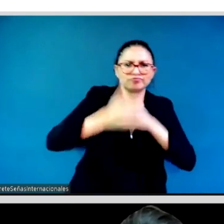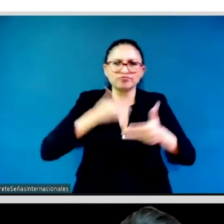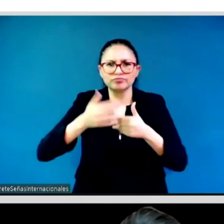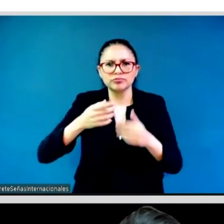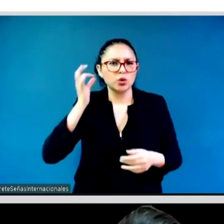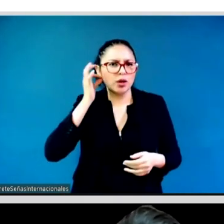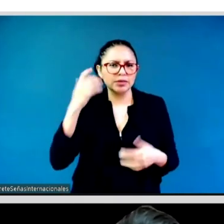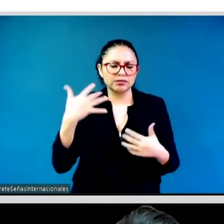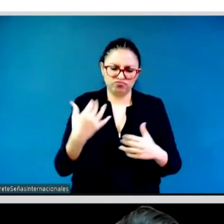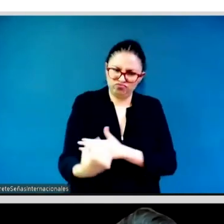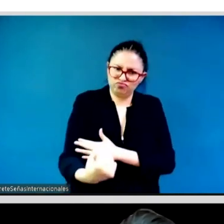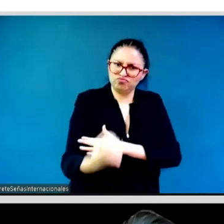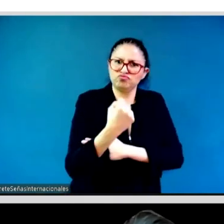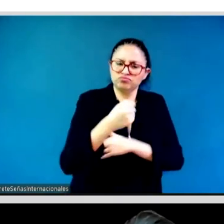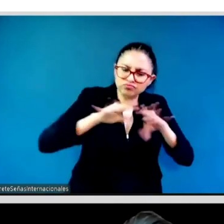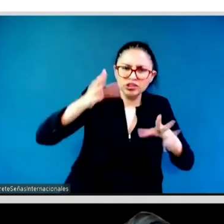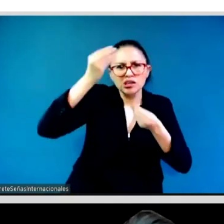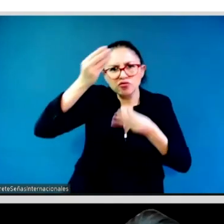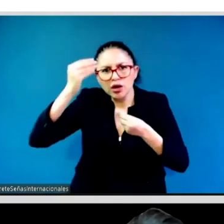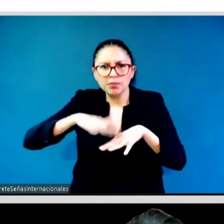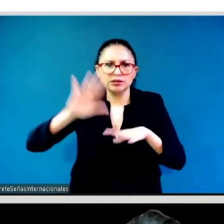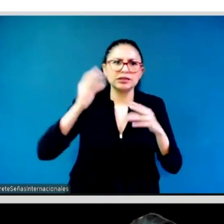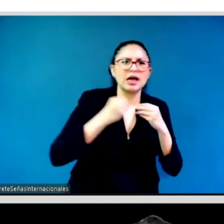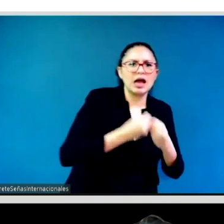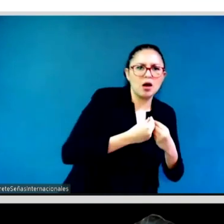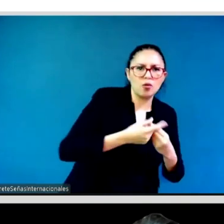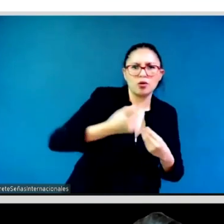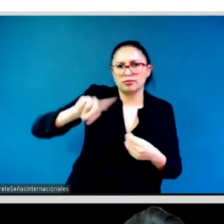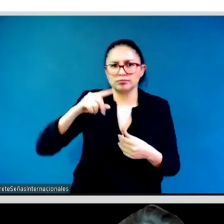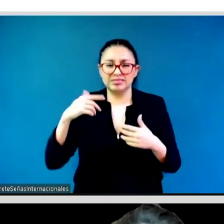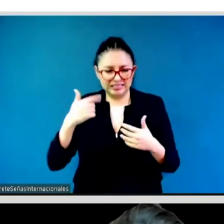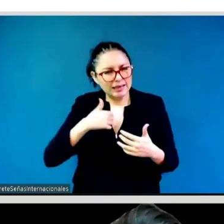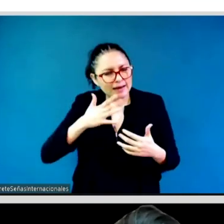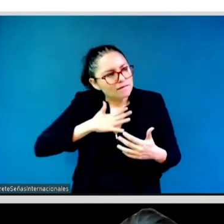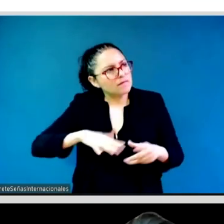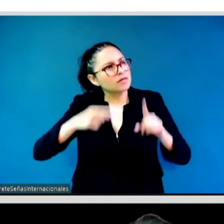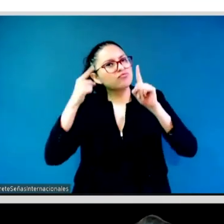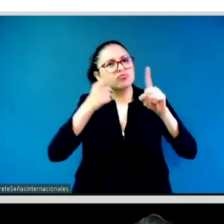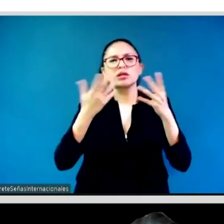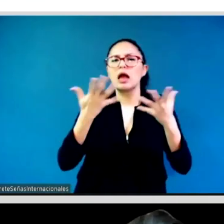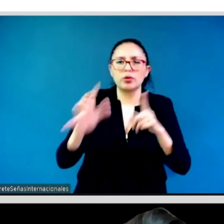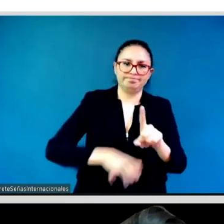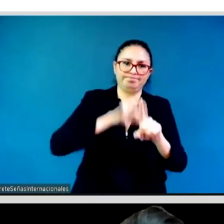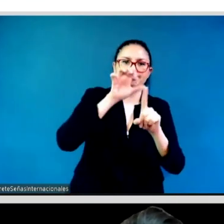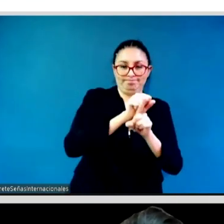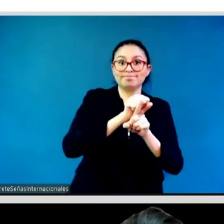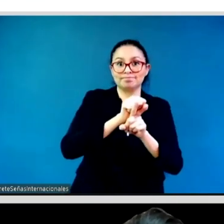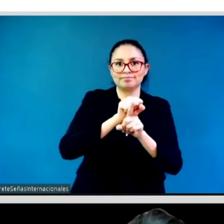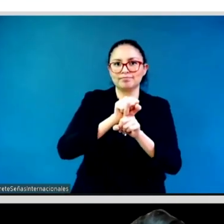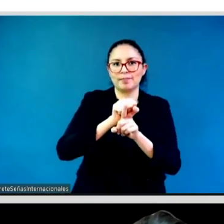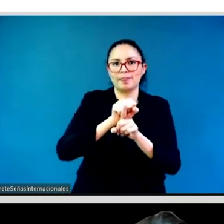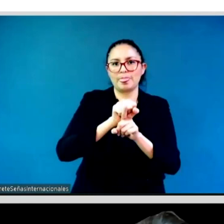the vision and of the 2030, the goals of the 2030 agenda, the Beijing platform for action